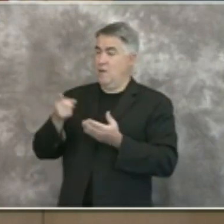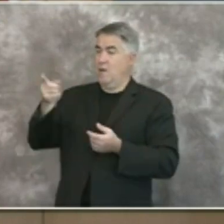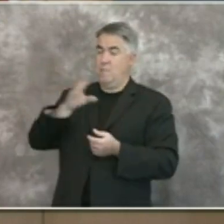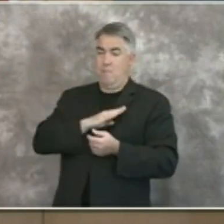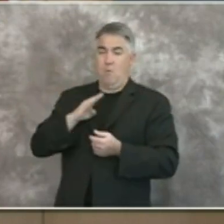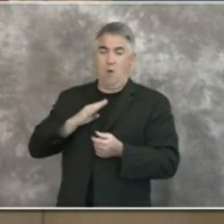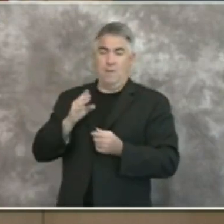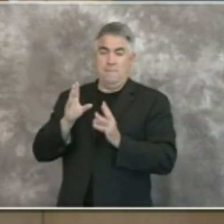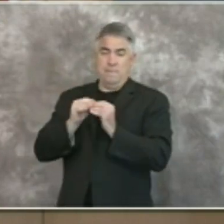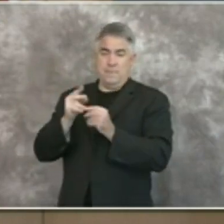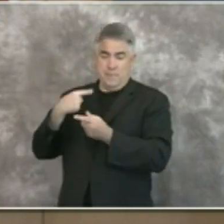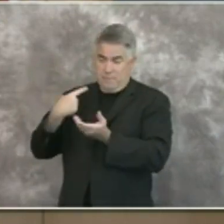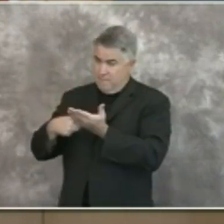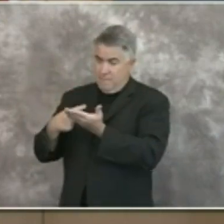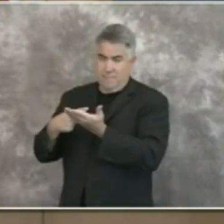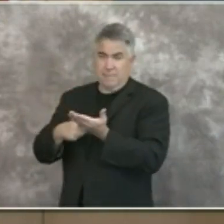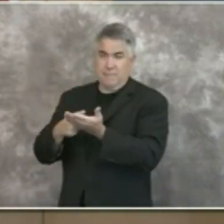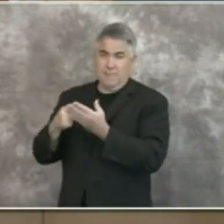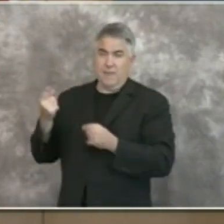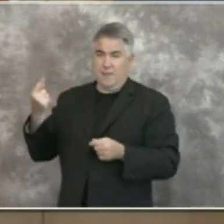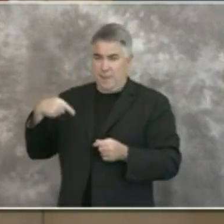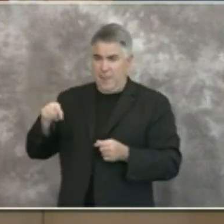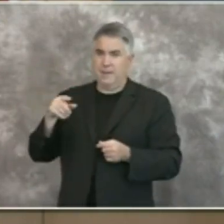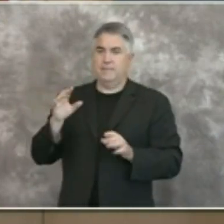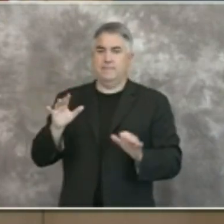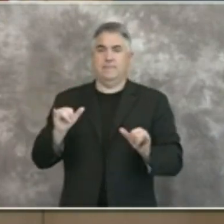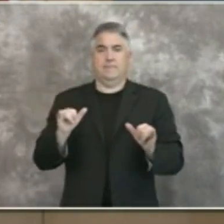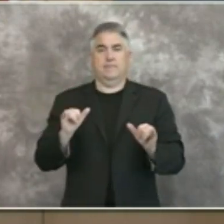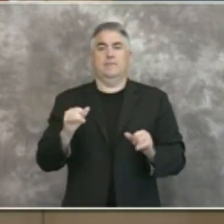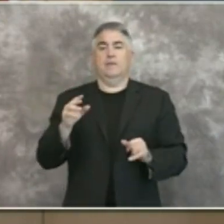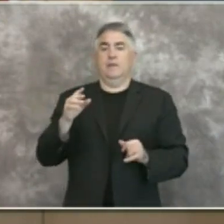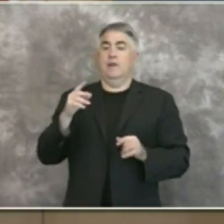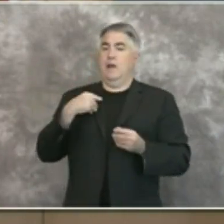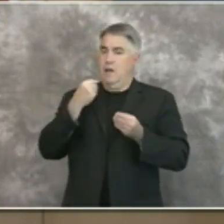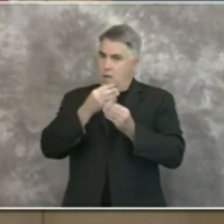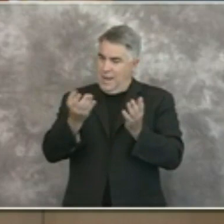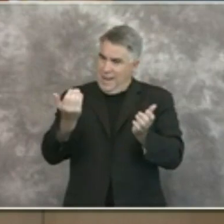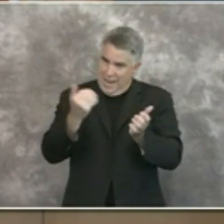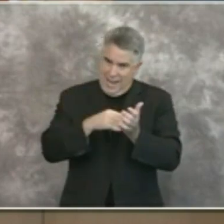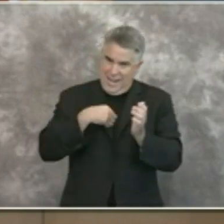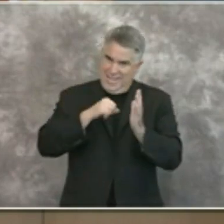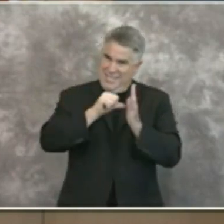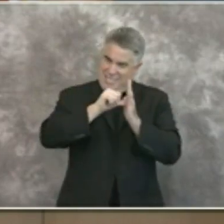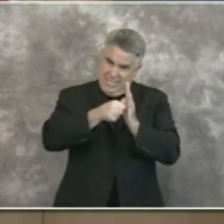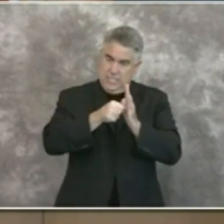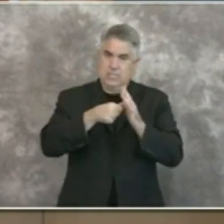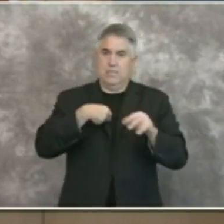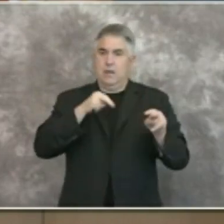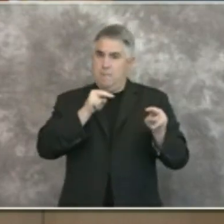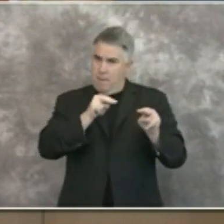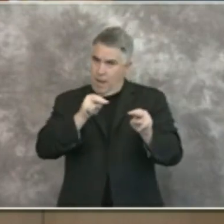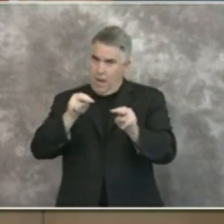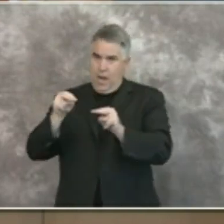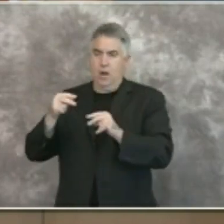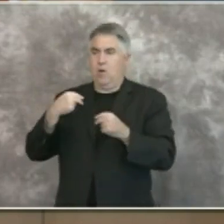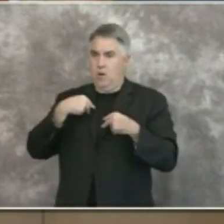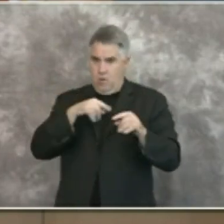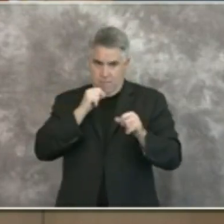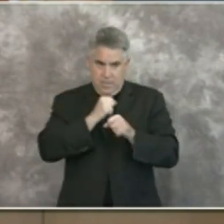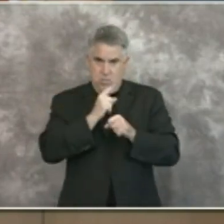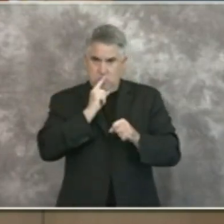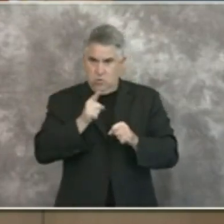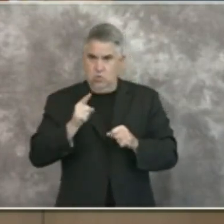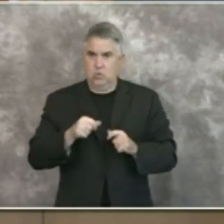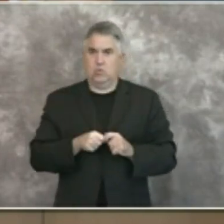again today in order to let you know what we are monitoring and tracking on a daily basis and what will dictate and